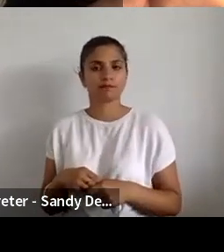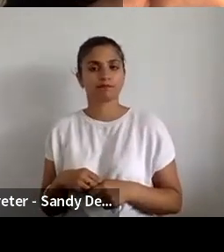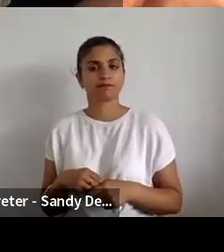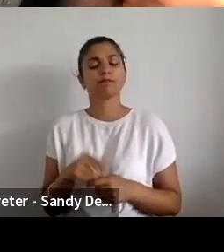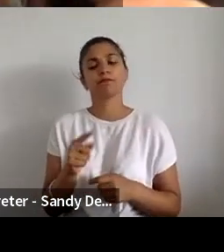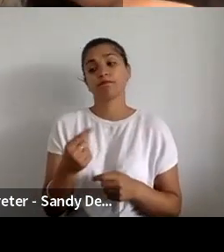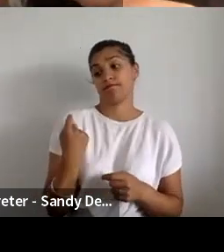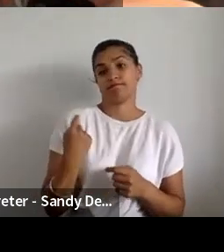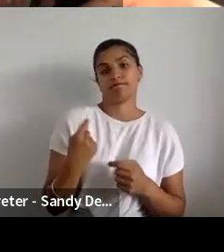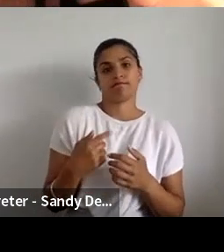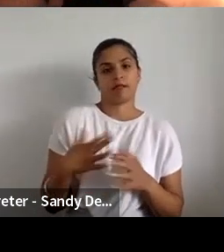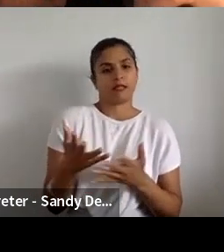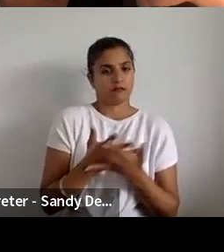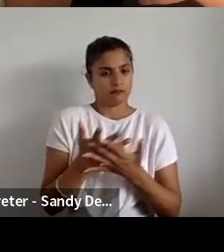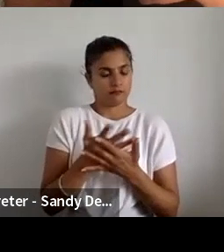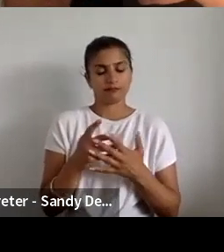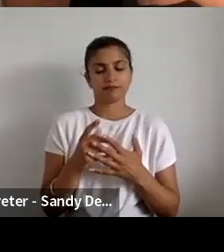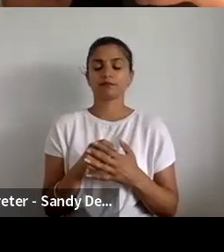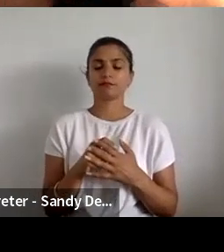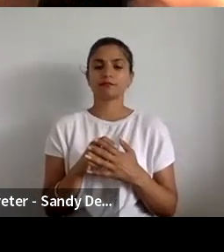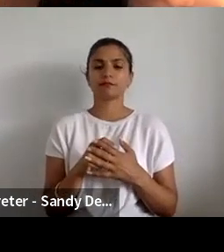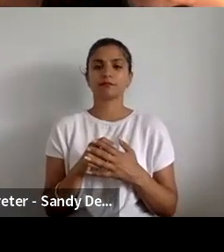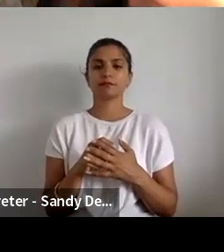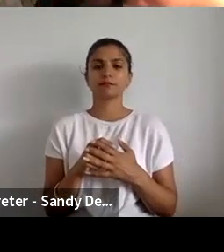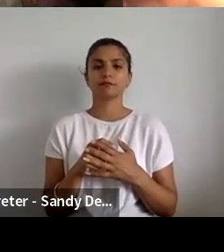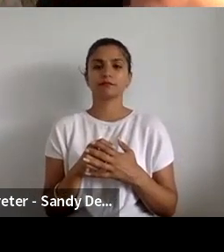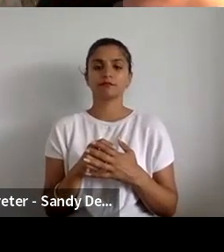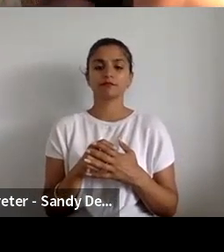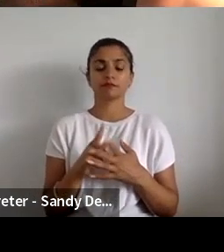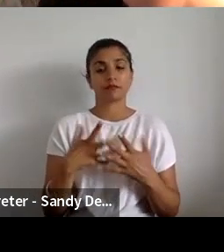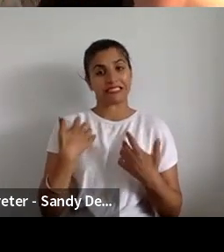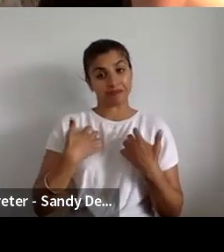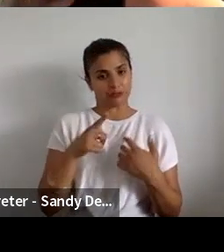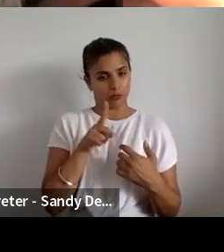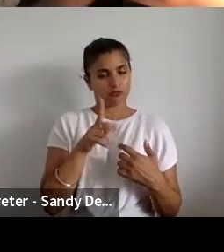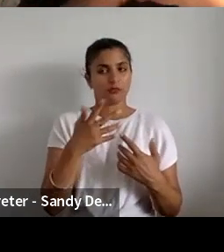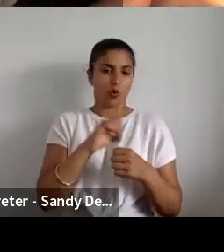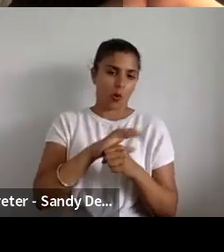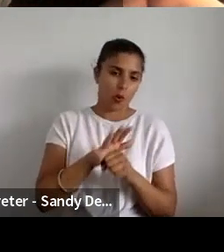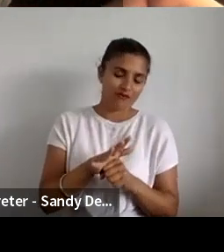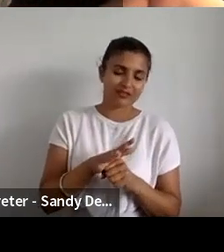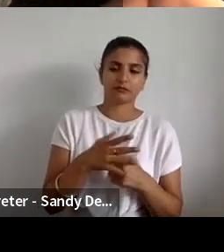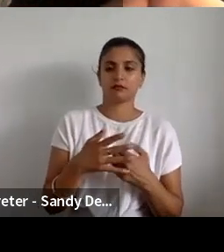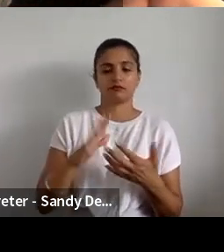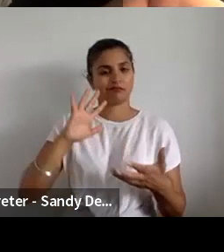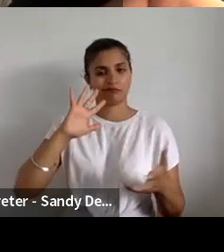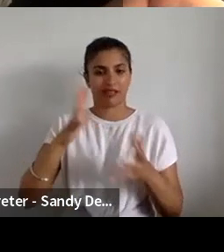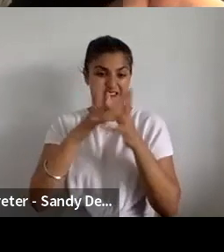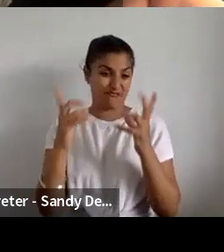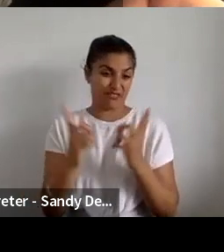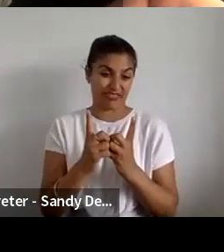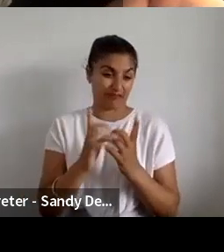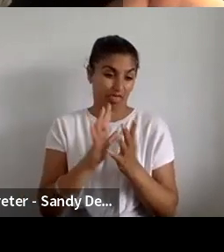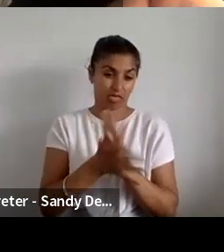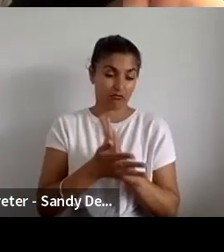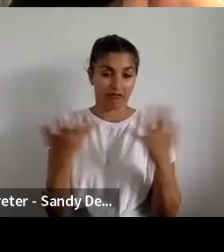day, what was very interesting is that what we then had because of COVID and disruption we had people, we have people dropping